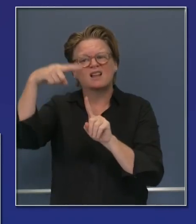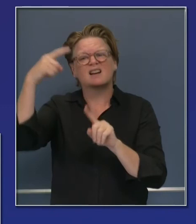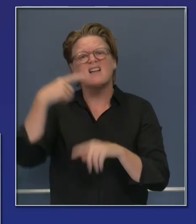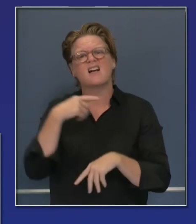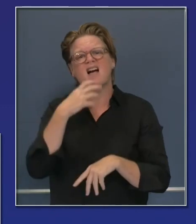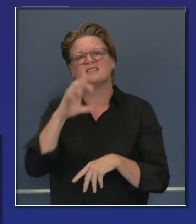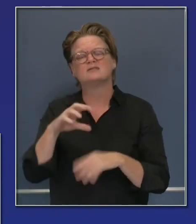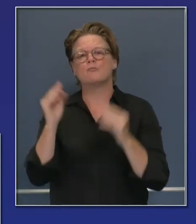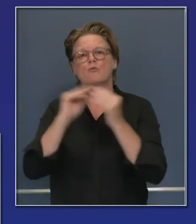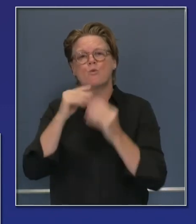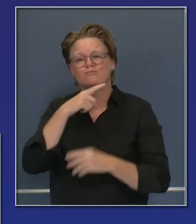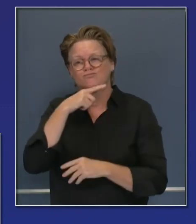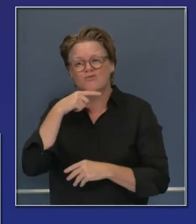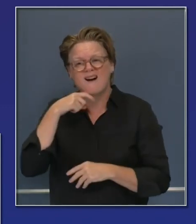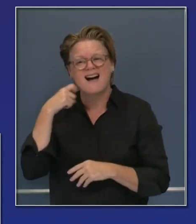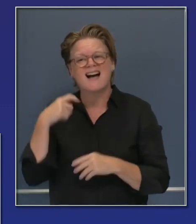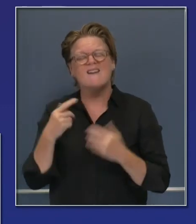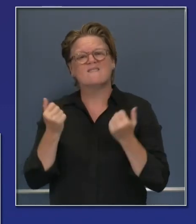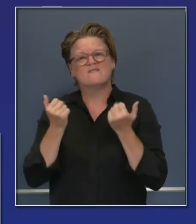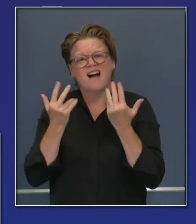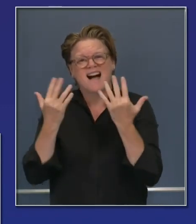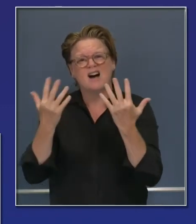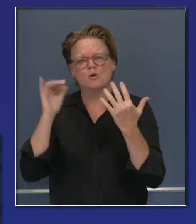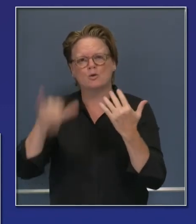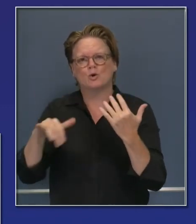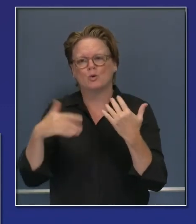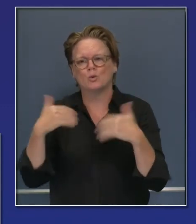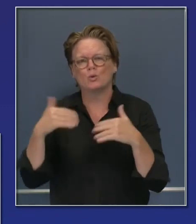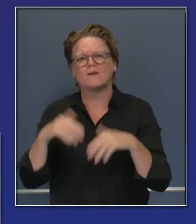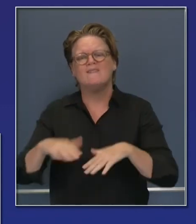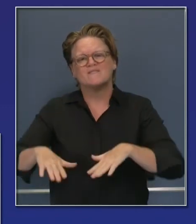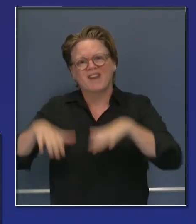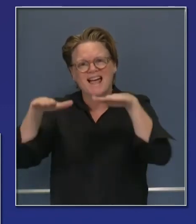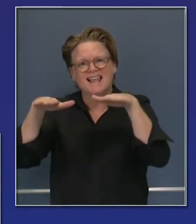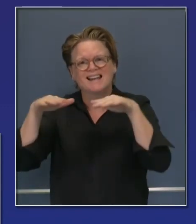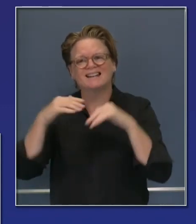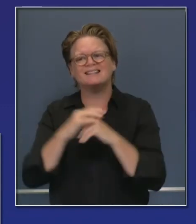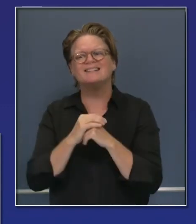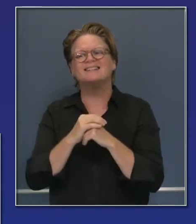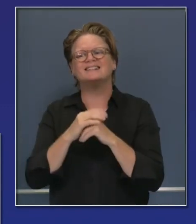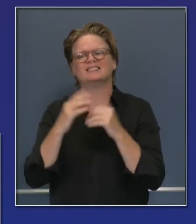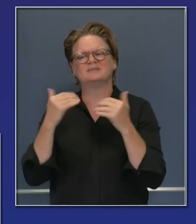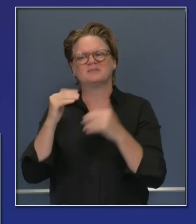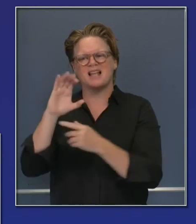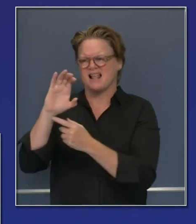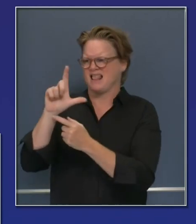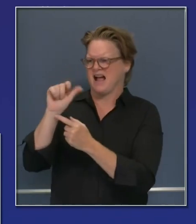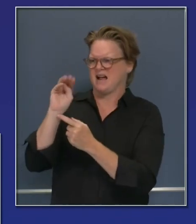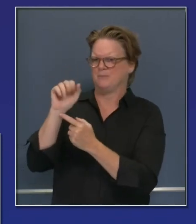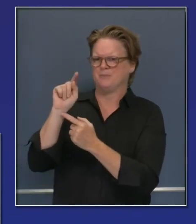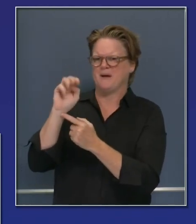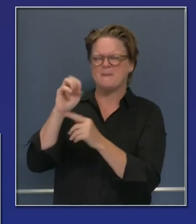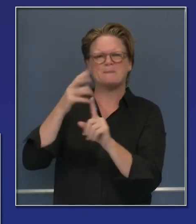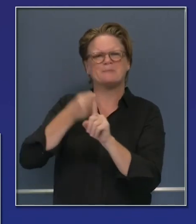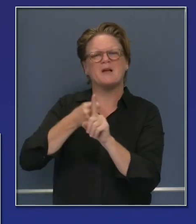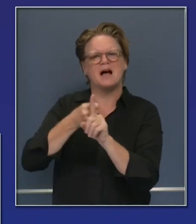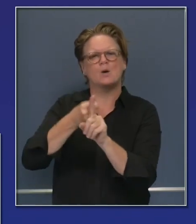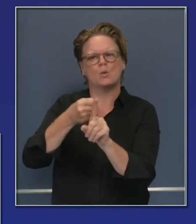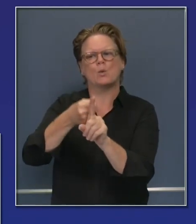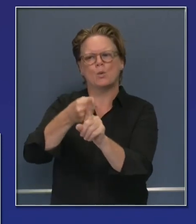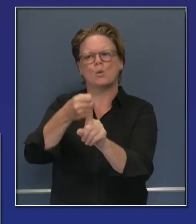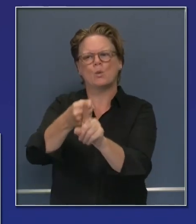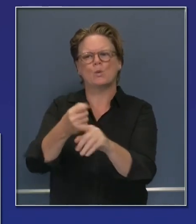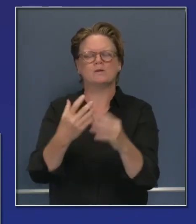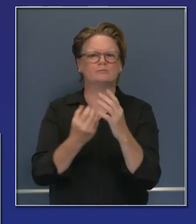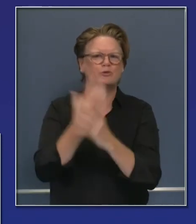just wildfires, as well as floods and as well as our seasons as we've come to know them that are substantially